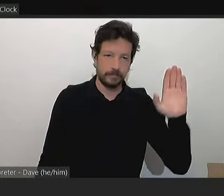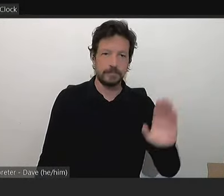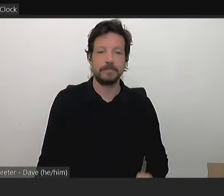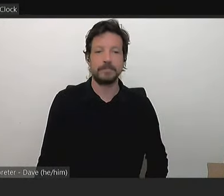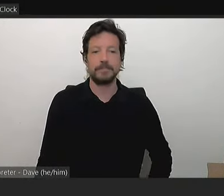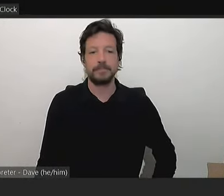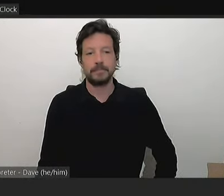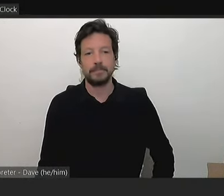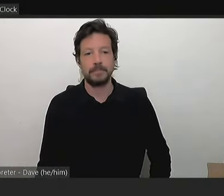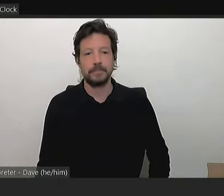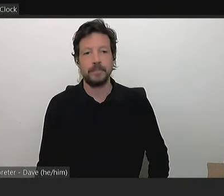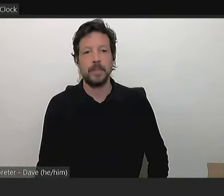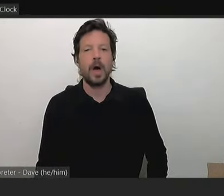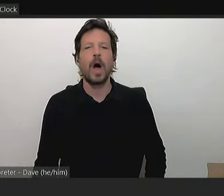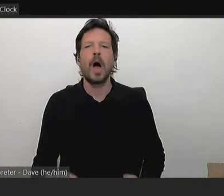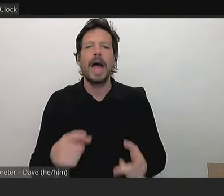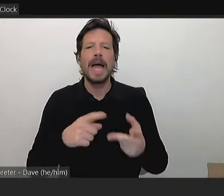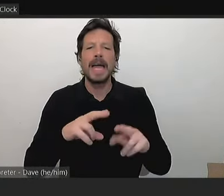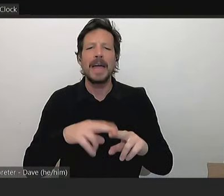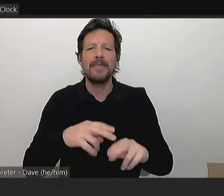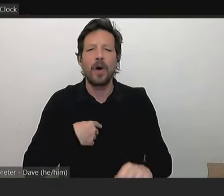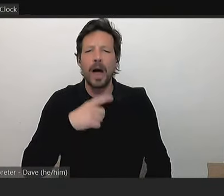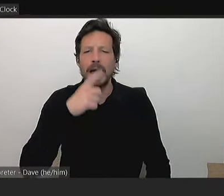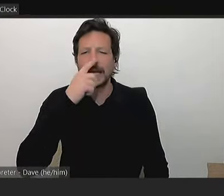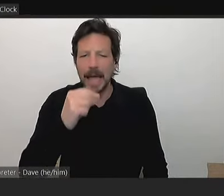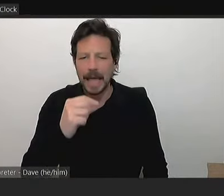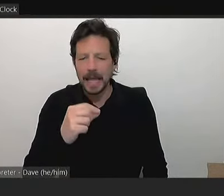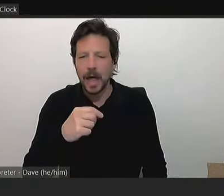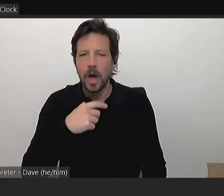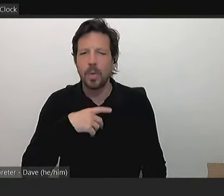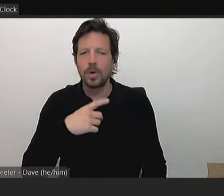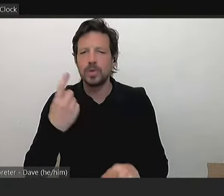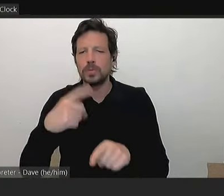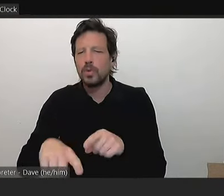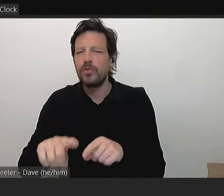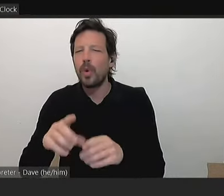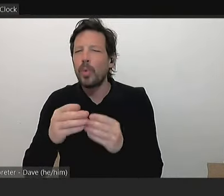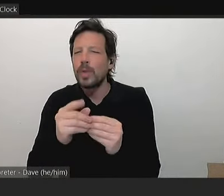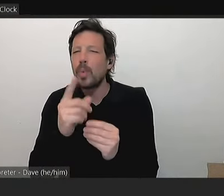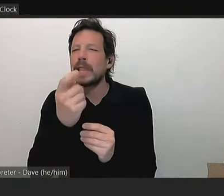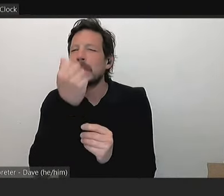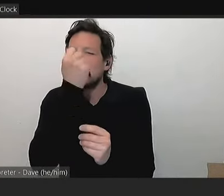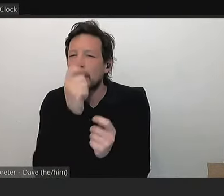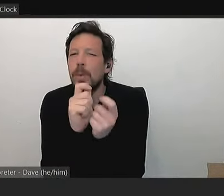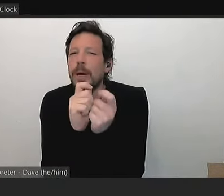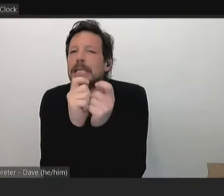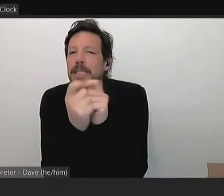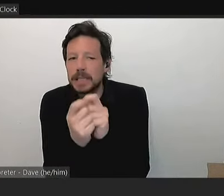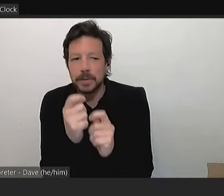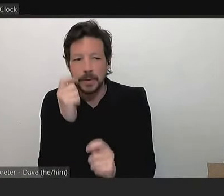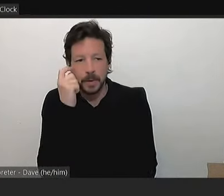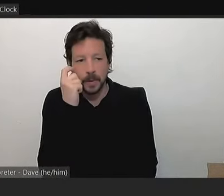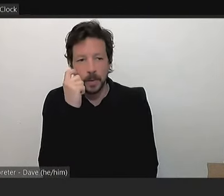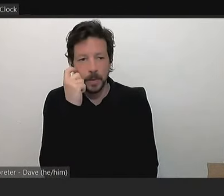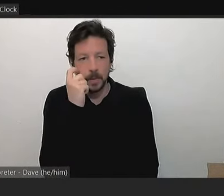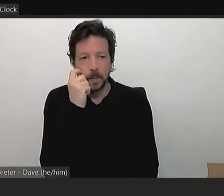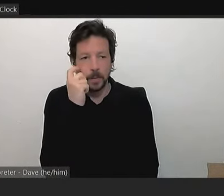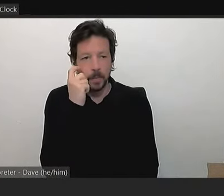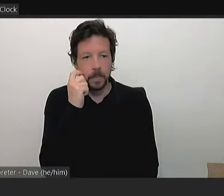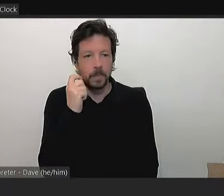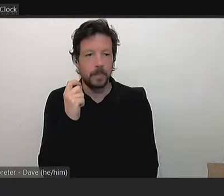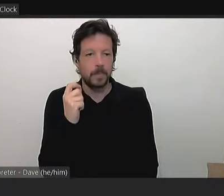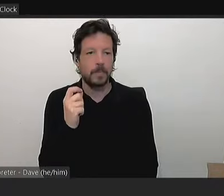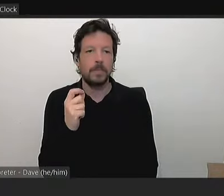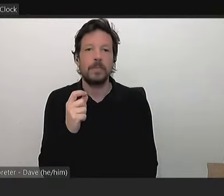Mayor, I might, I'd like to move it with the most tiny of adjustments which has been previously discussed, which was to put